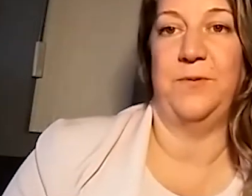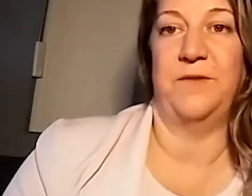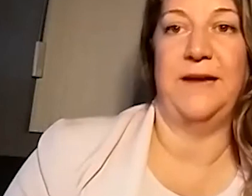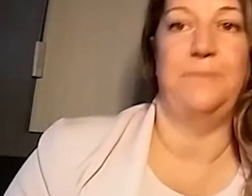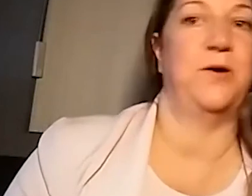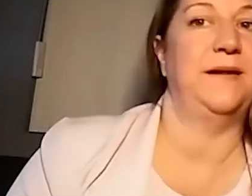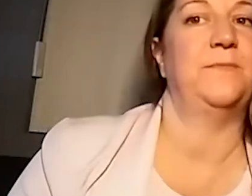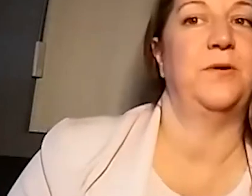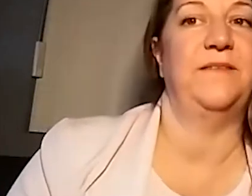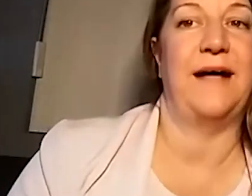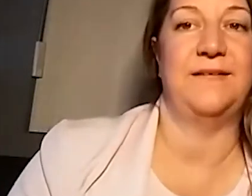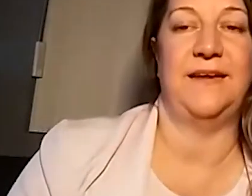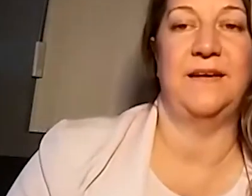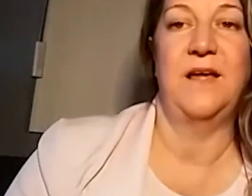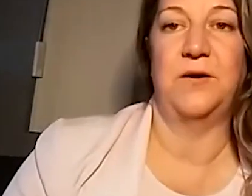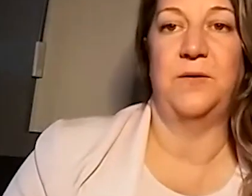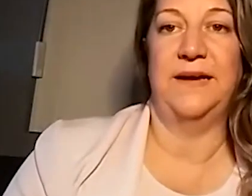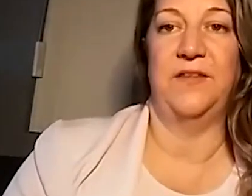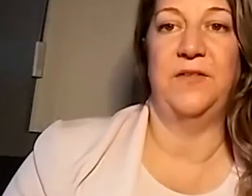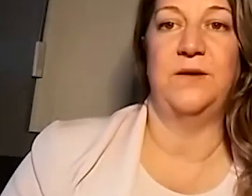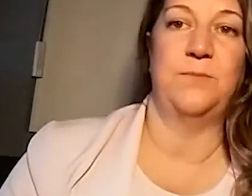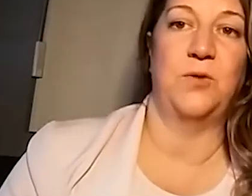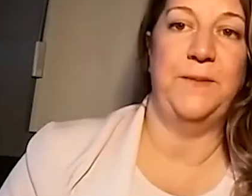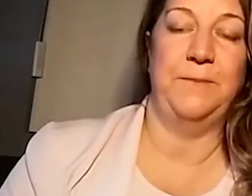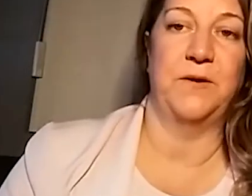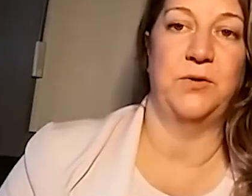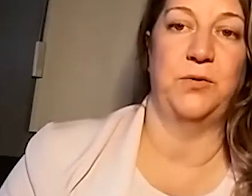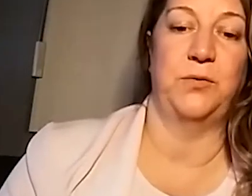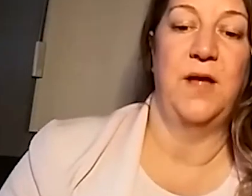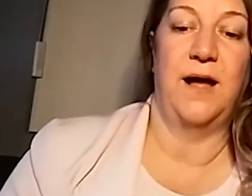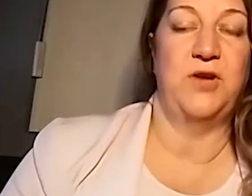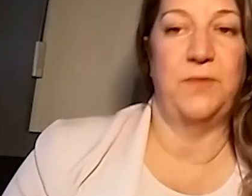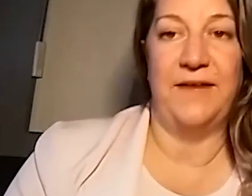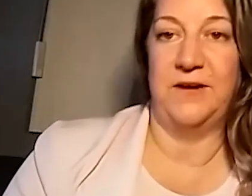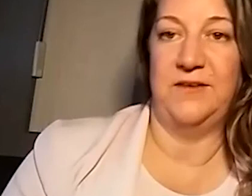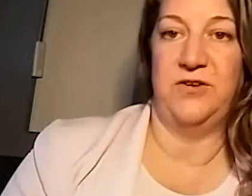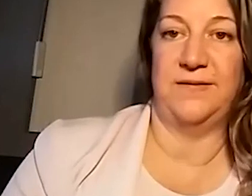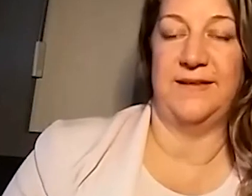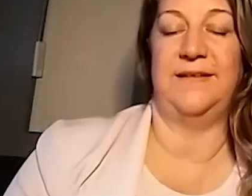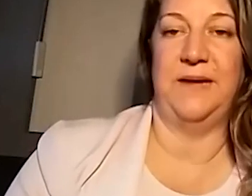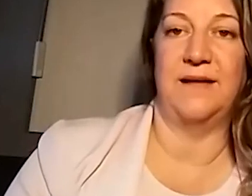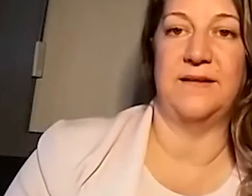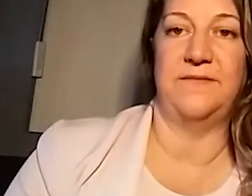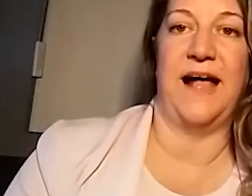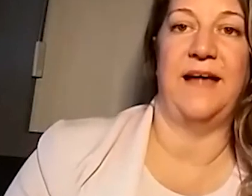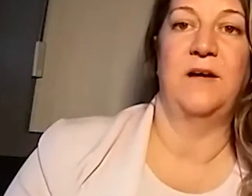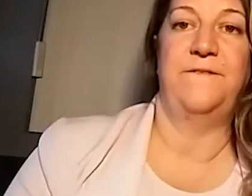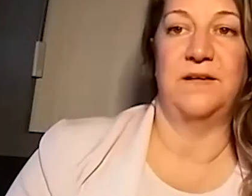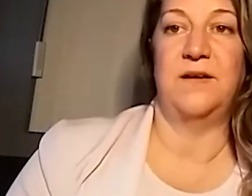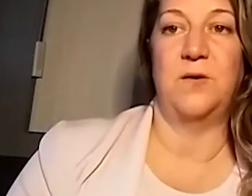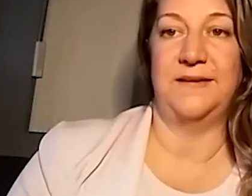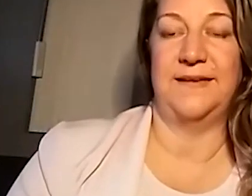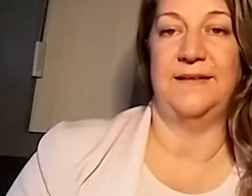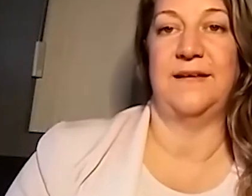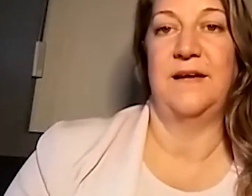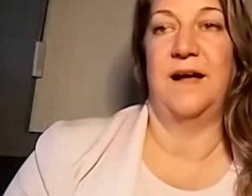if we provide a permanent afford of housing. So, in other words, the more people who, um, don't have renter assistance and because of that, fall